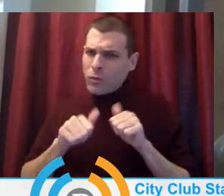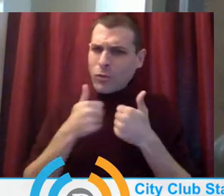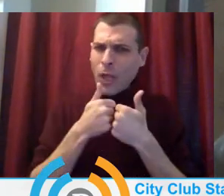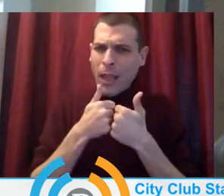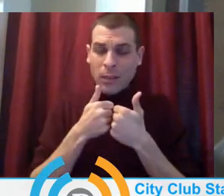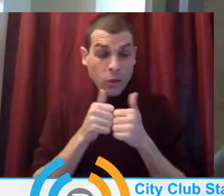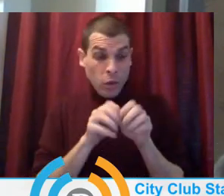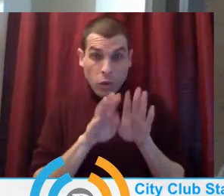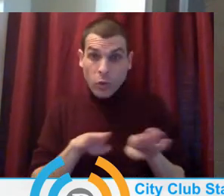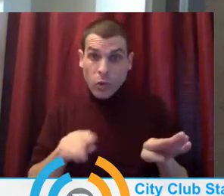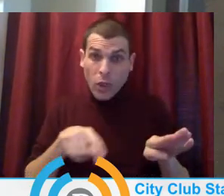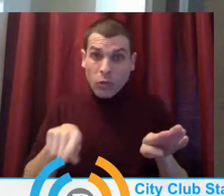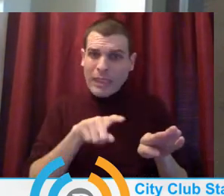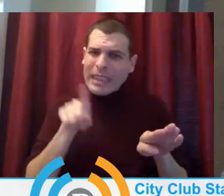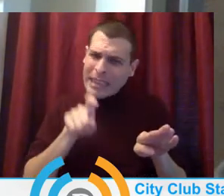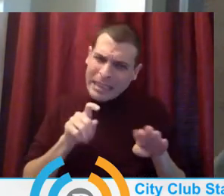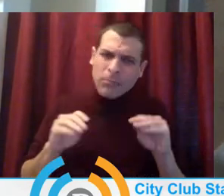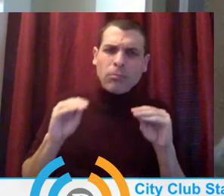their school experience?